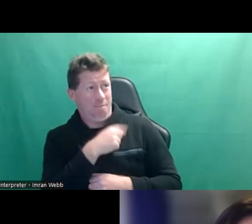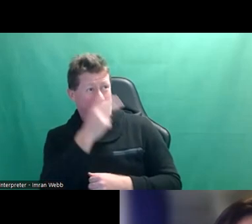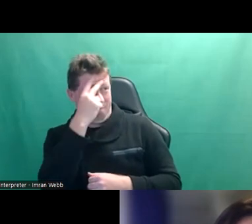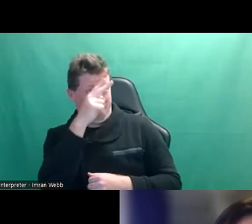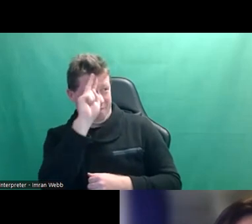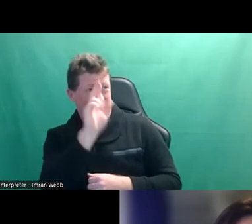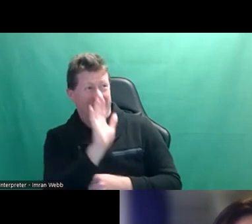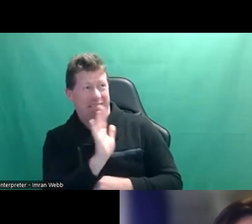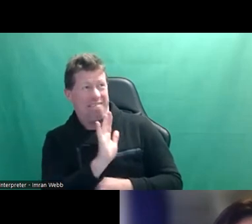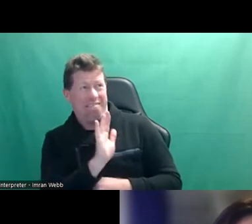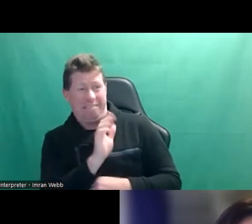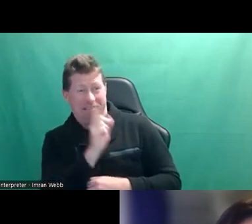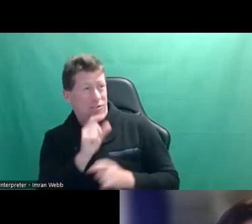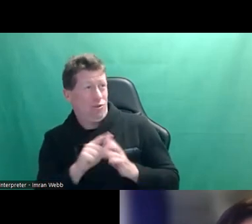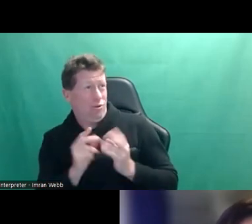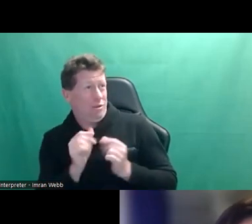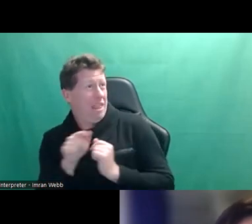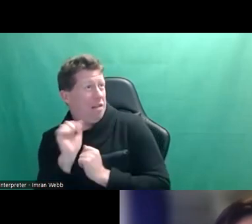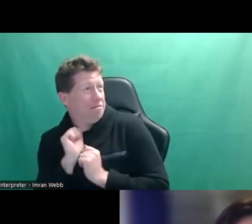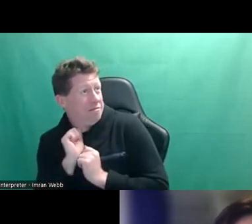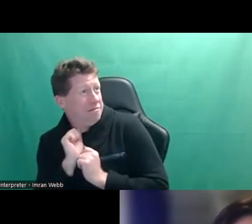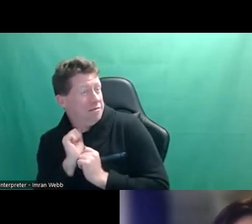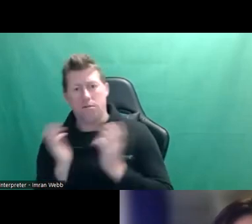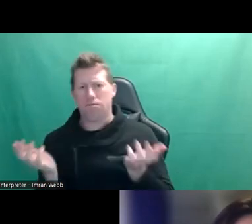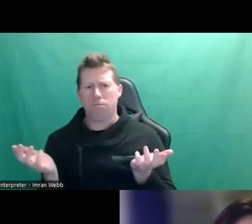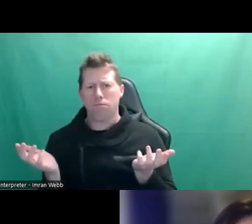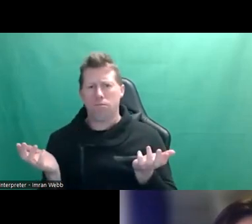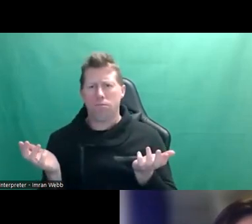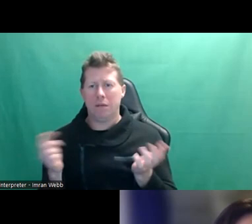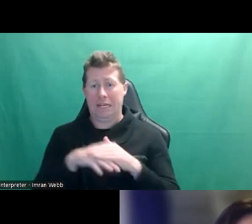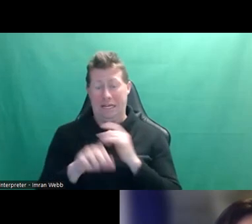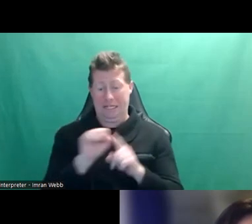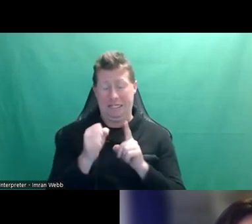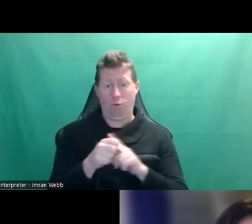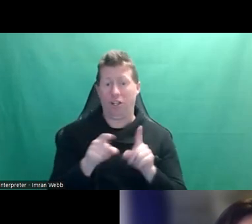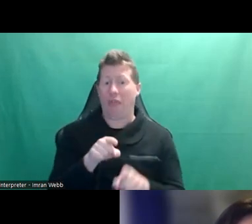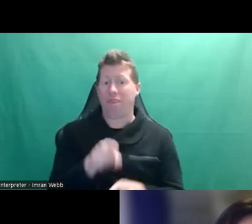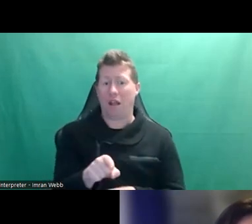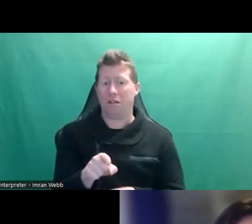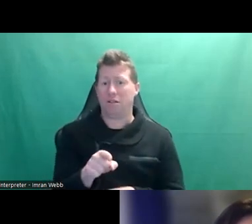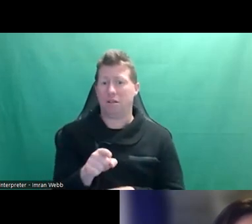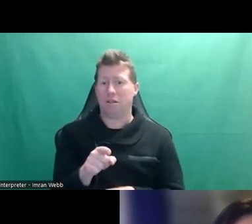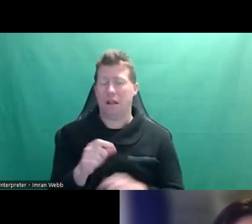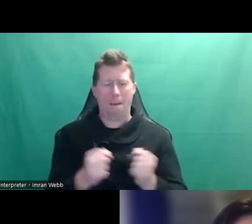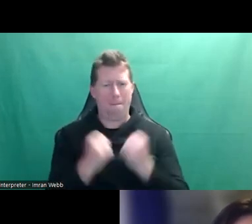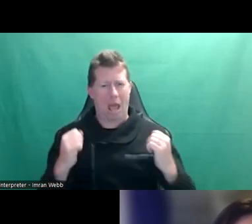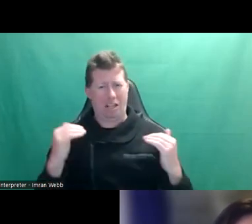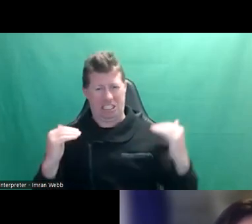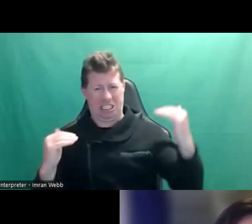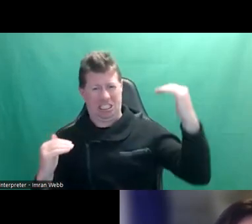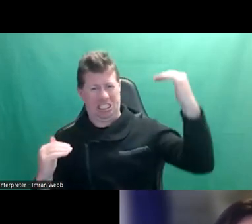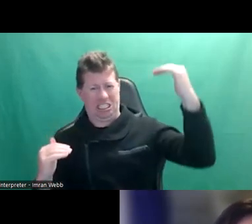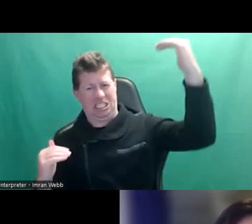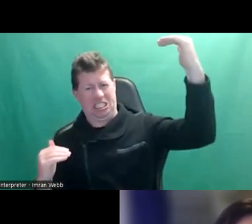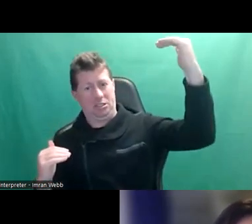idea. Is there something else that we could do? So really in situations where the power imbalance is that great, I